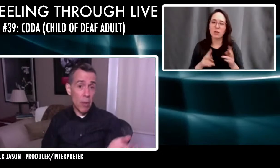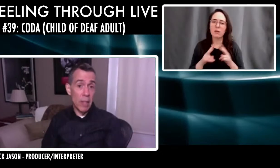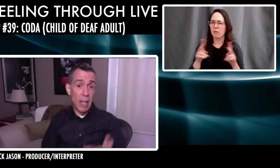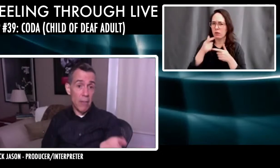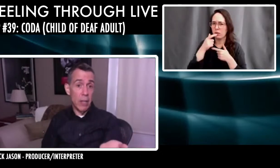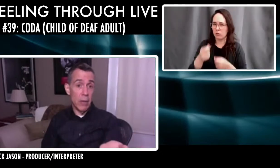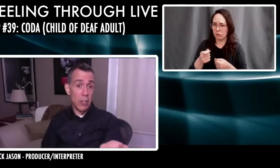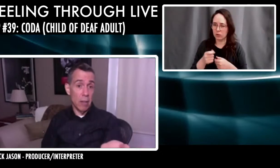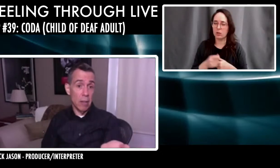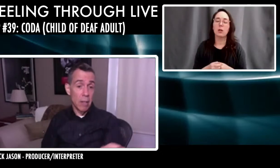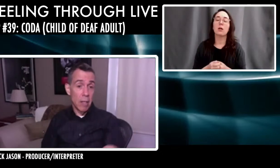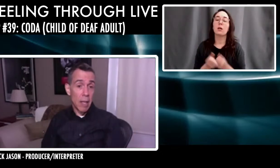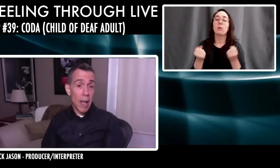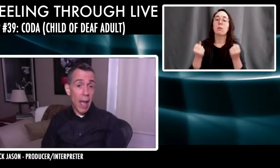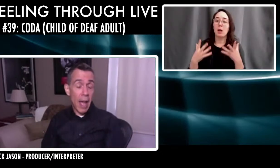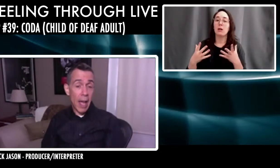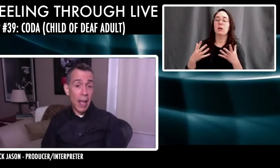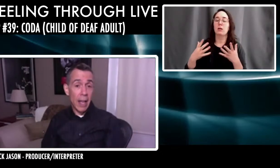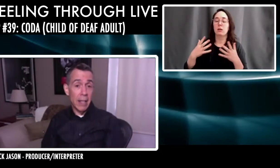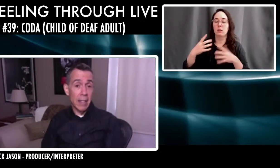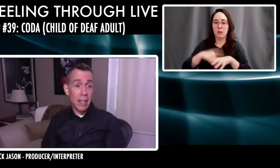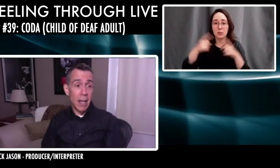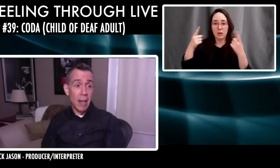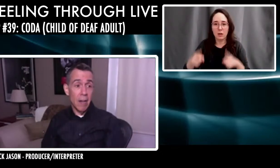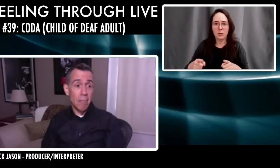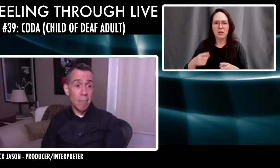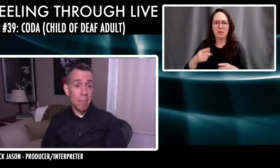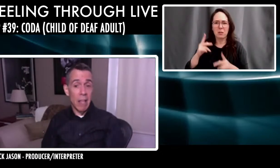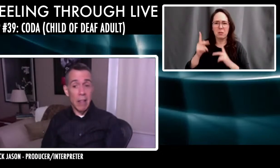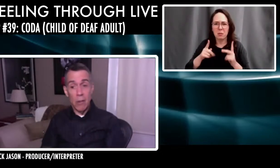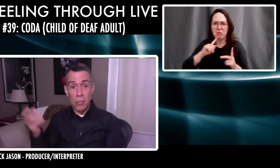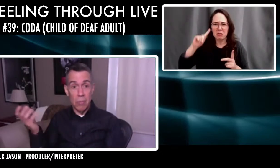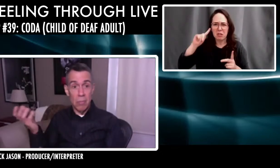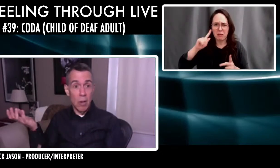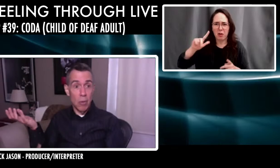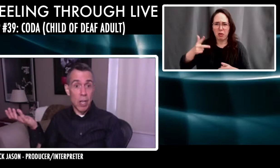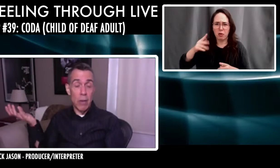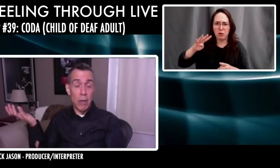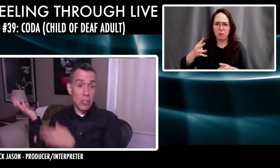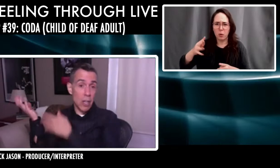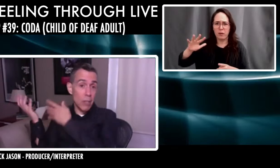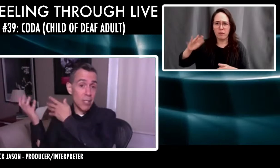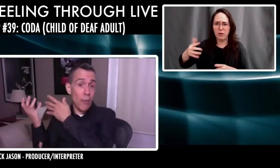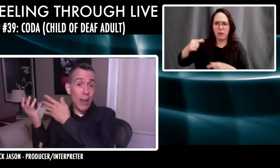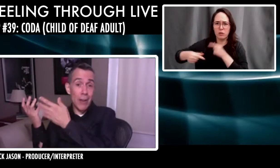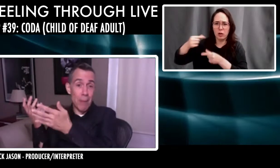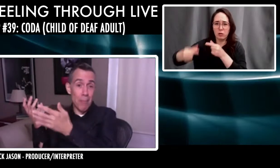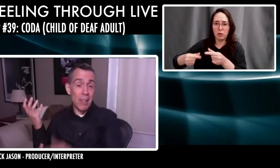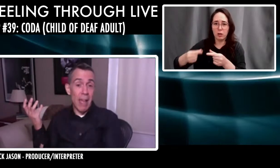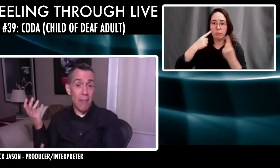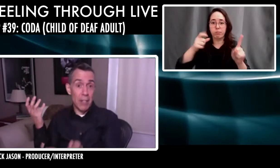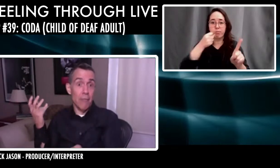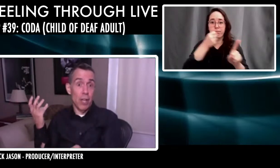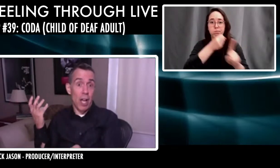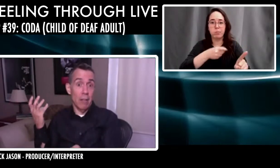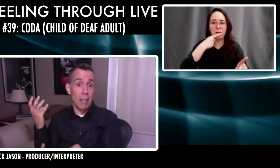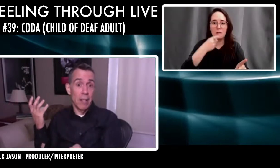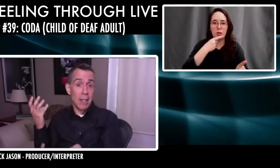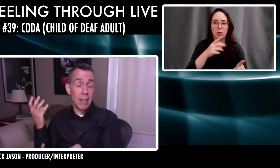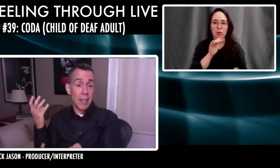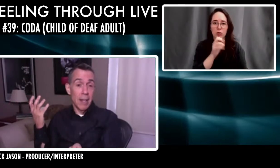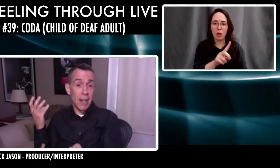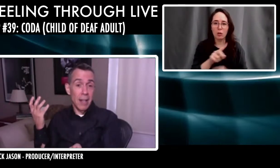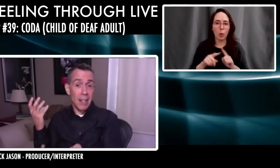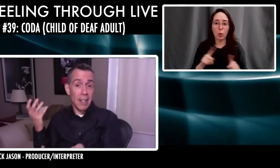deaf people, and then they have a hearing child. And then there's, you know, and generations of hearing people, then they have a deaf child.